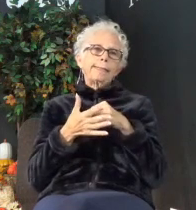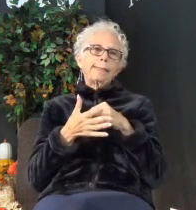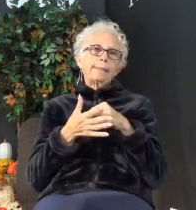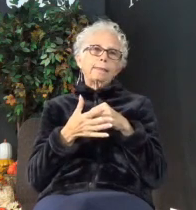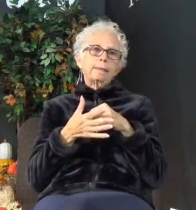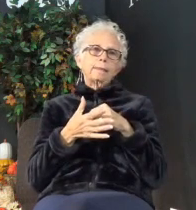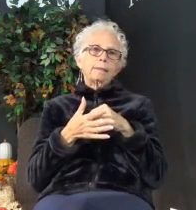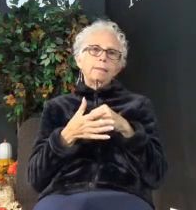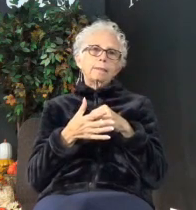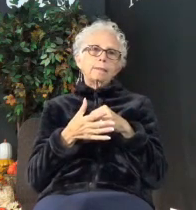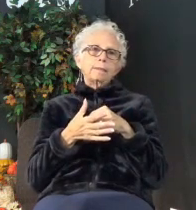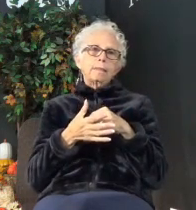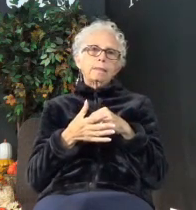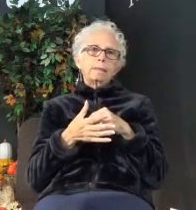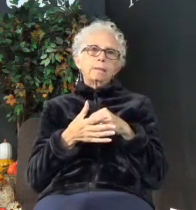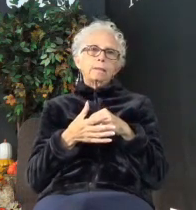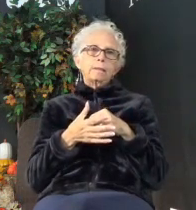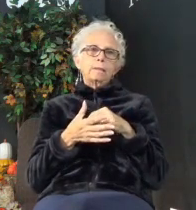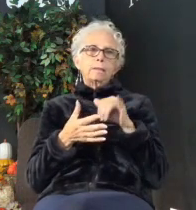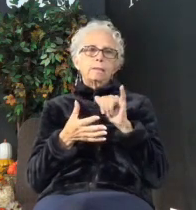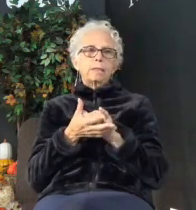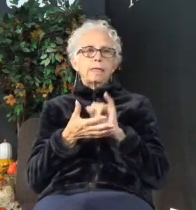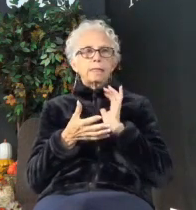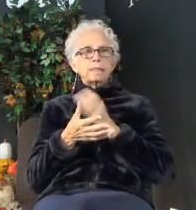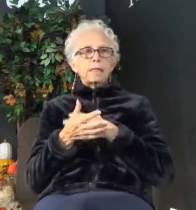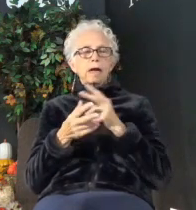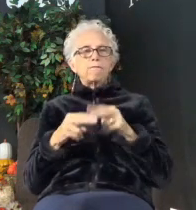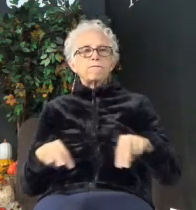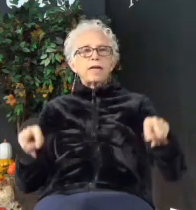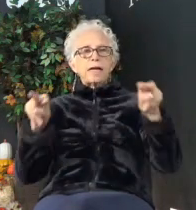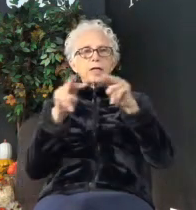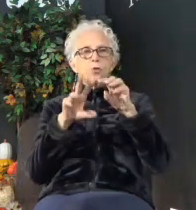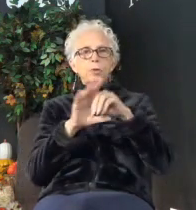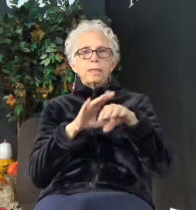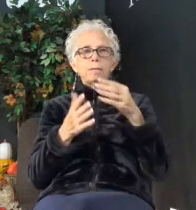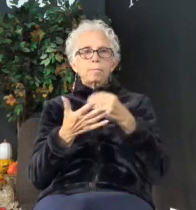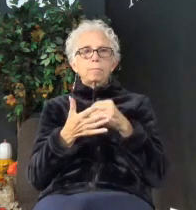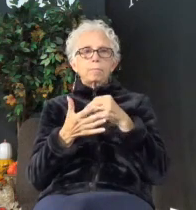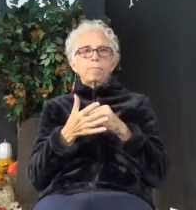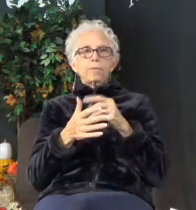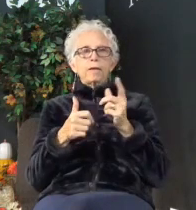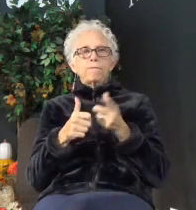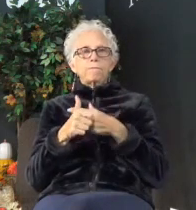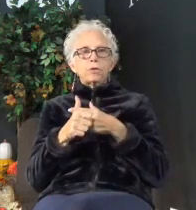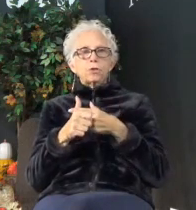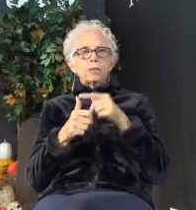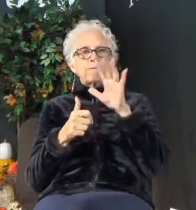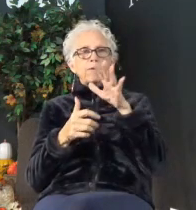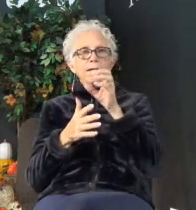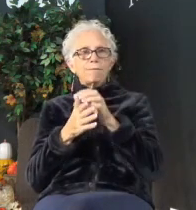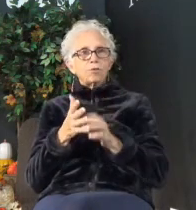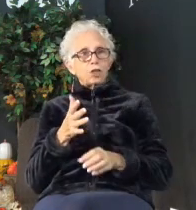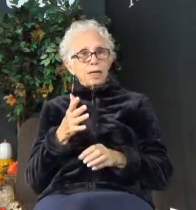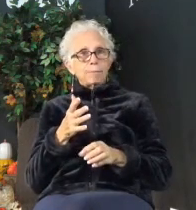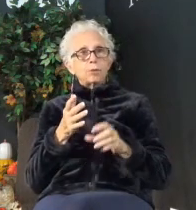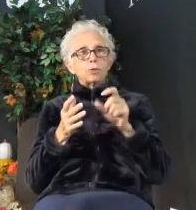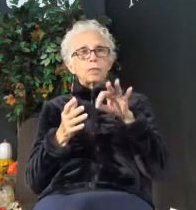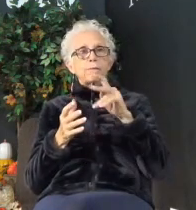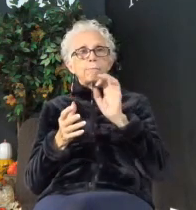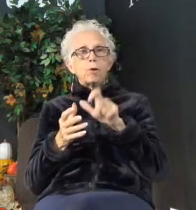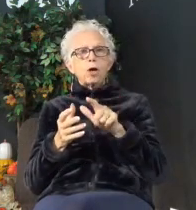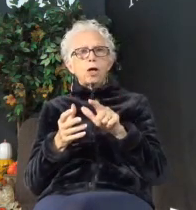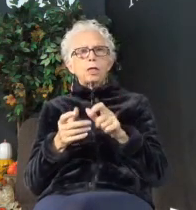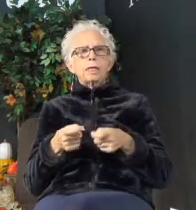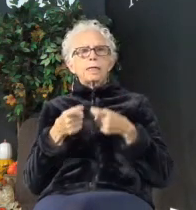perhaps our value of money. So through the first five chapters, Paul has given